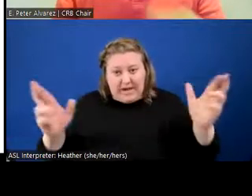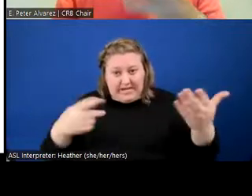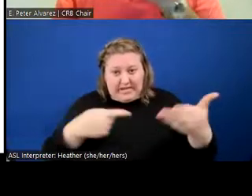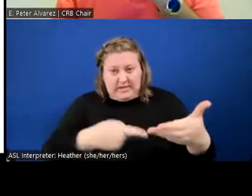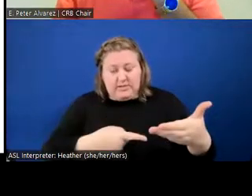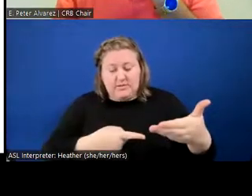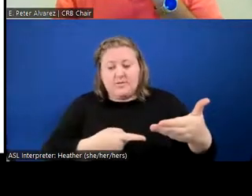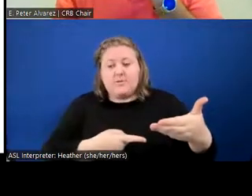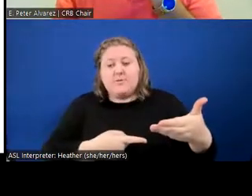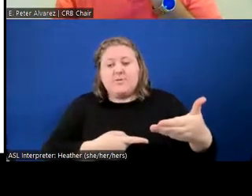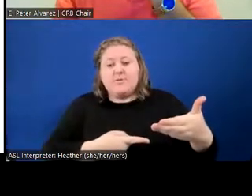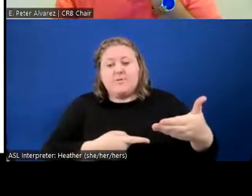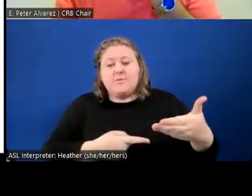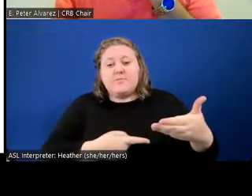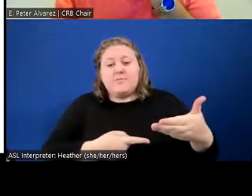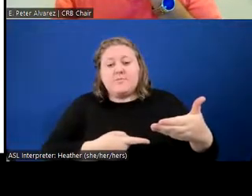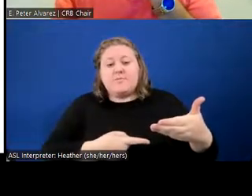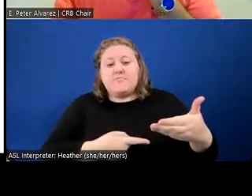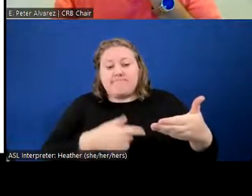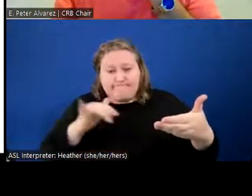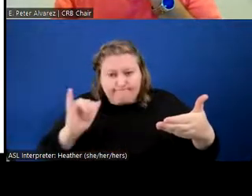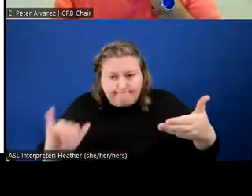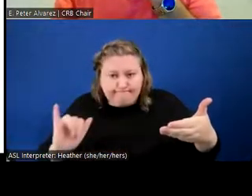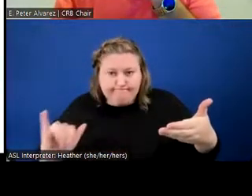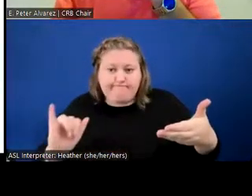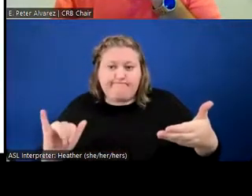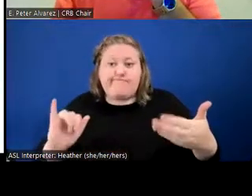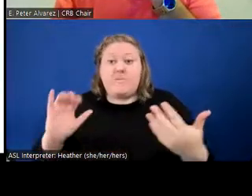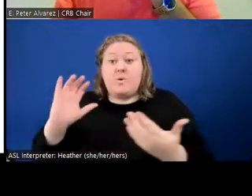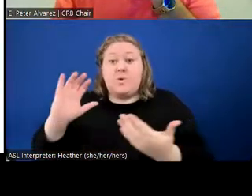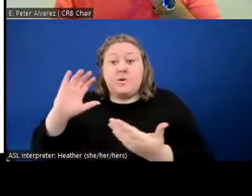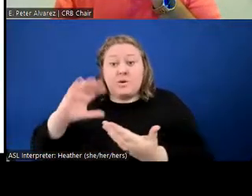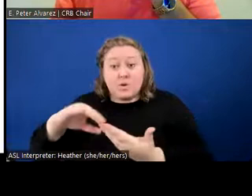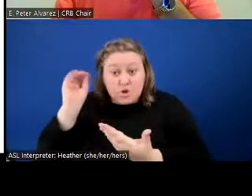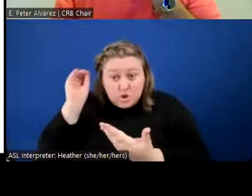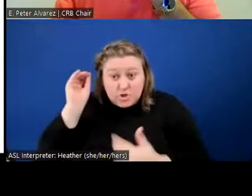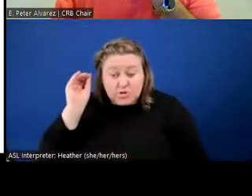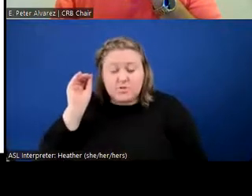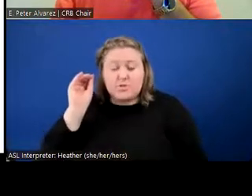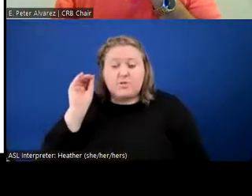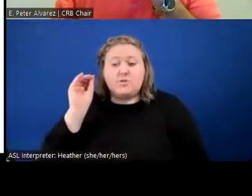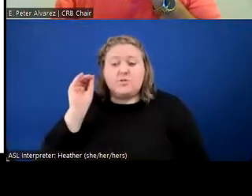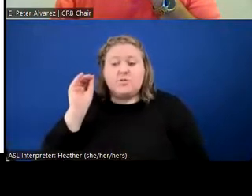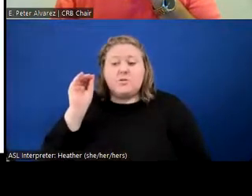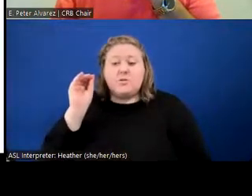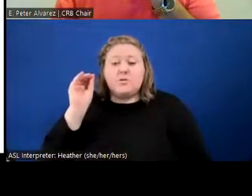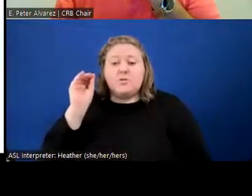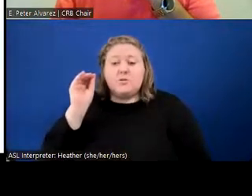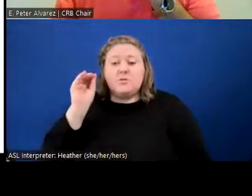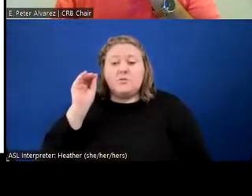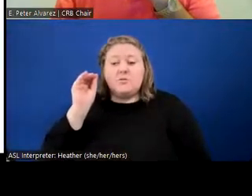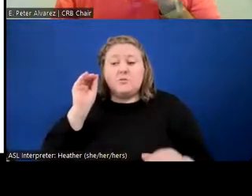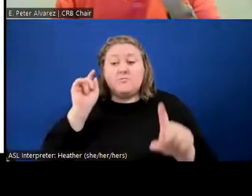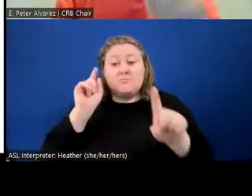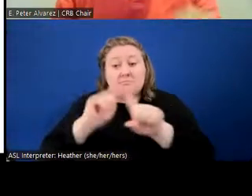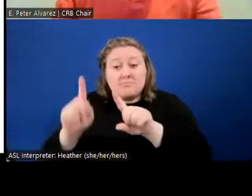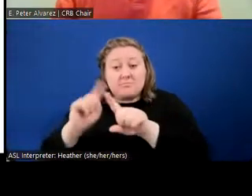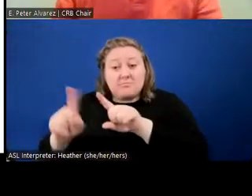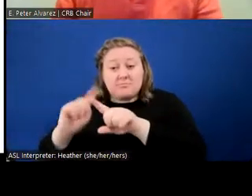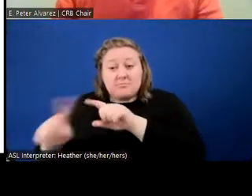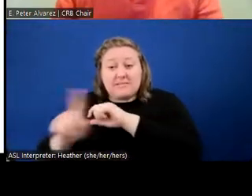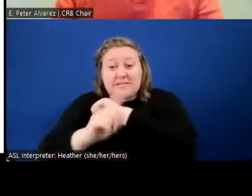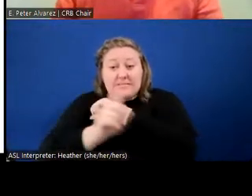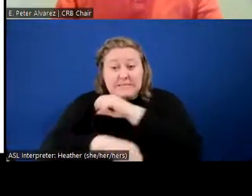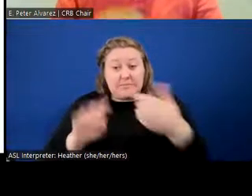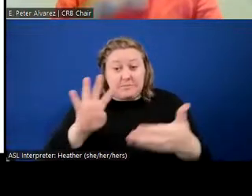What we have found is that there are different different discipline matrix and